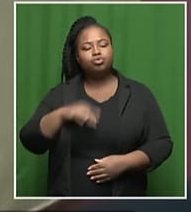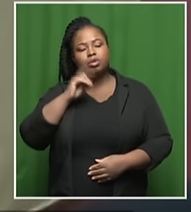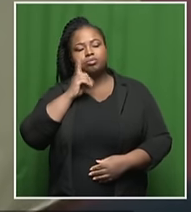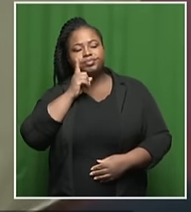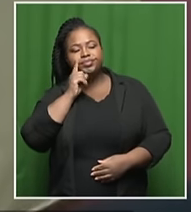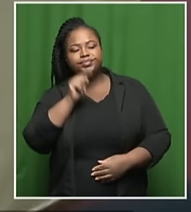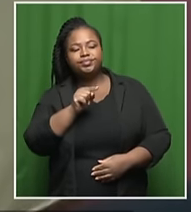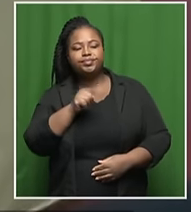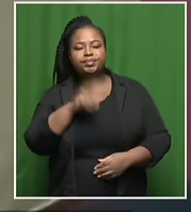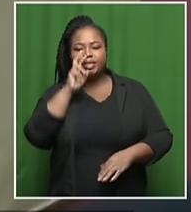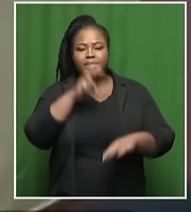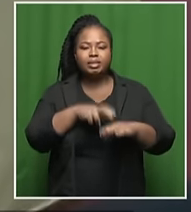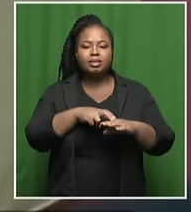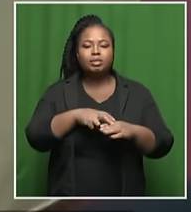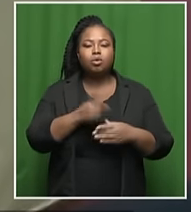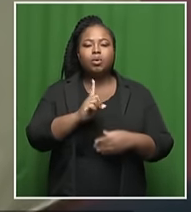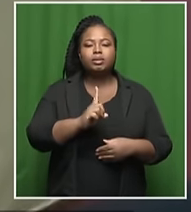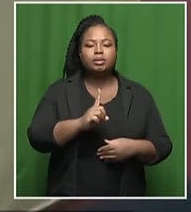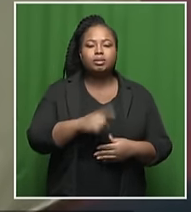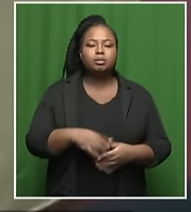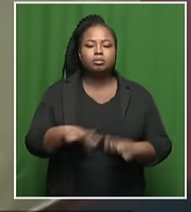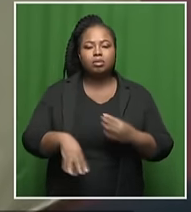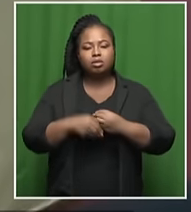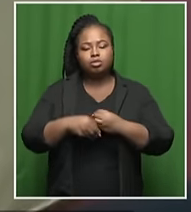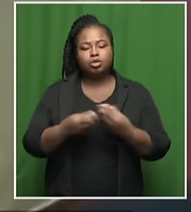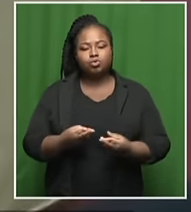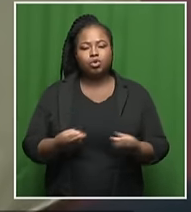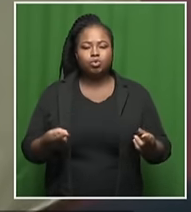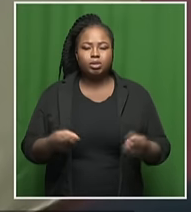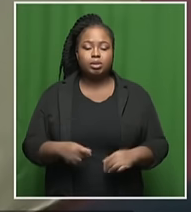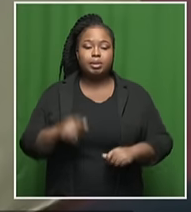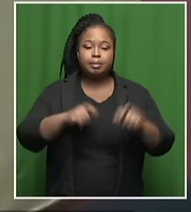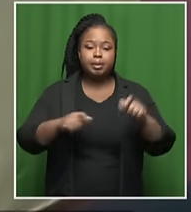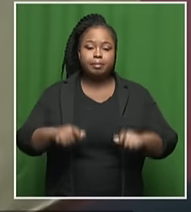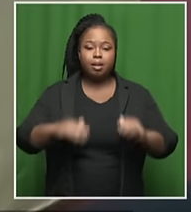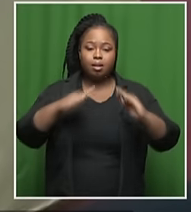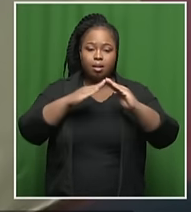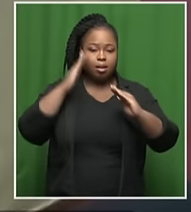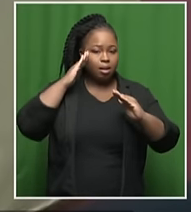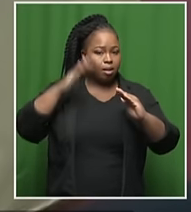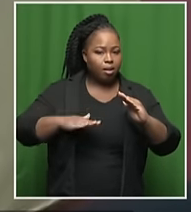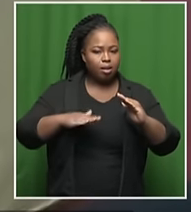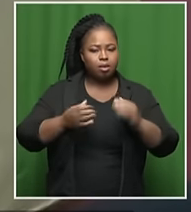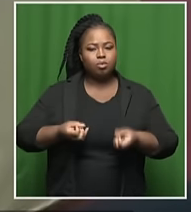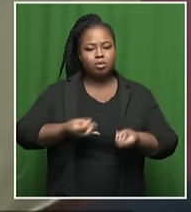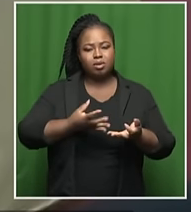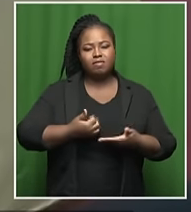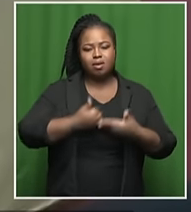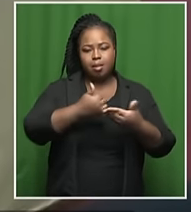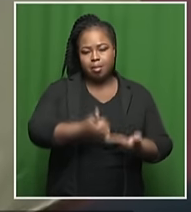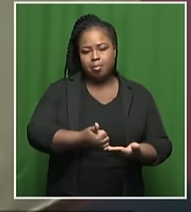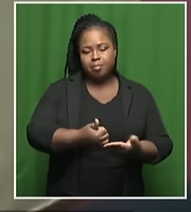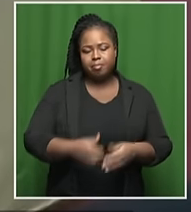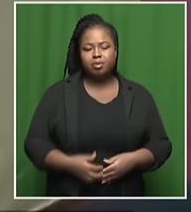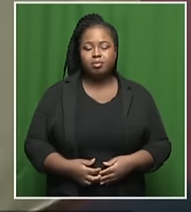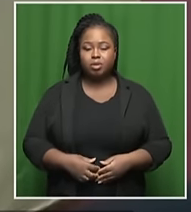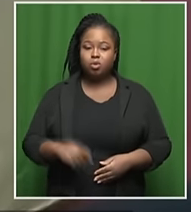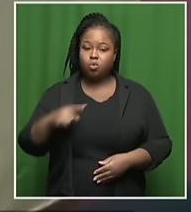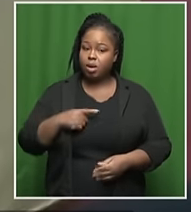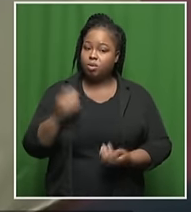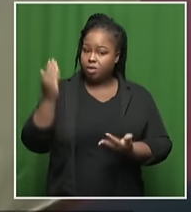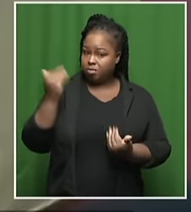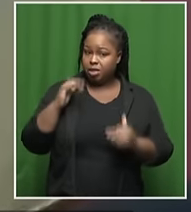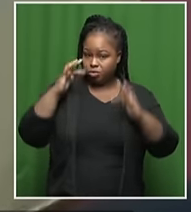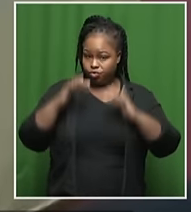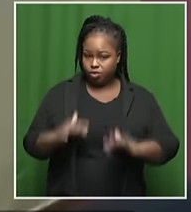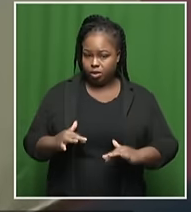We're looking at providing just additional resources to shelter people against the rain that's coming in. And that's really what I suppose a lot of